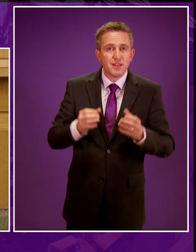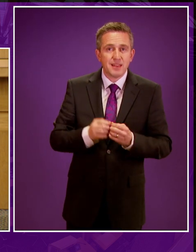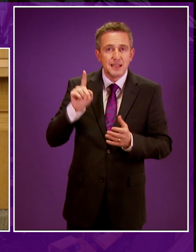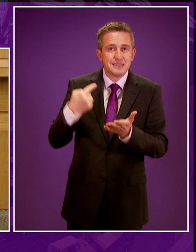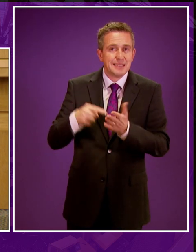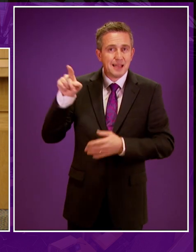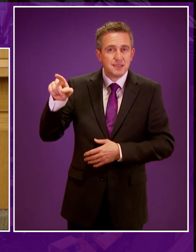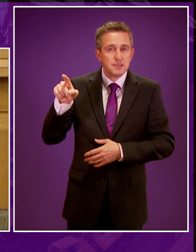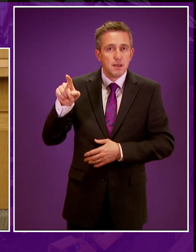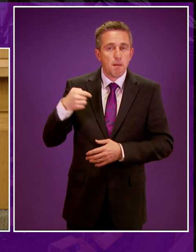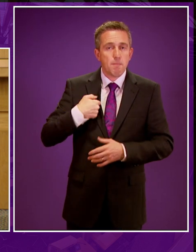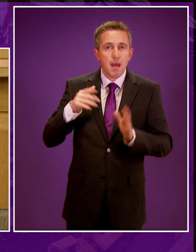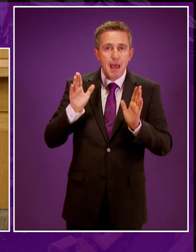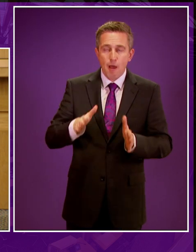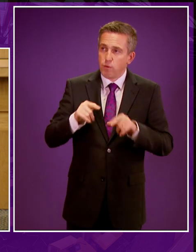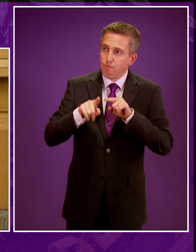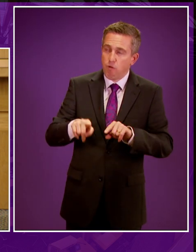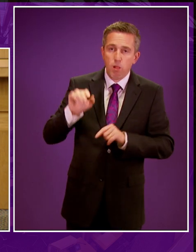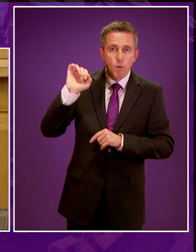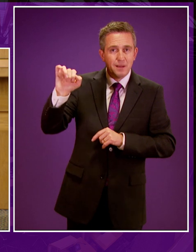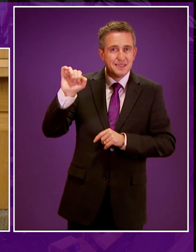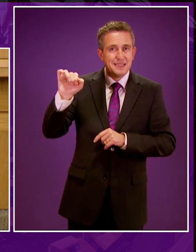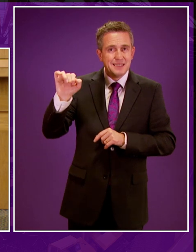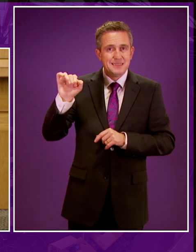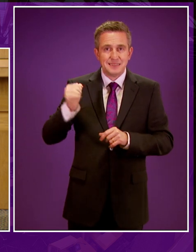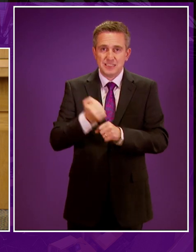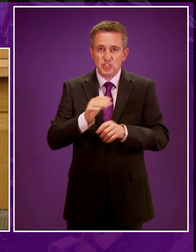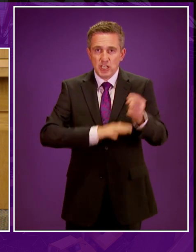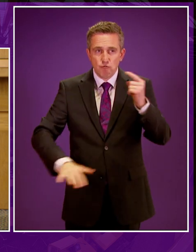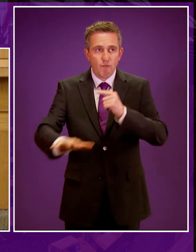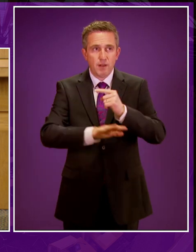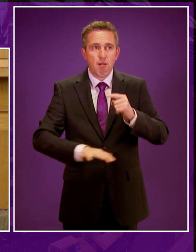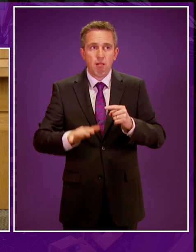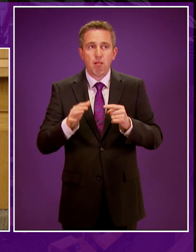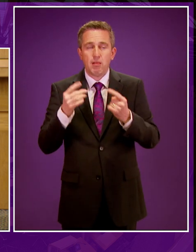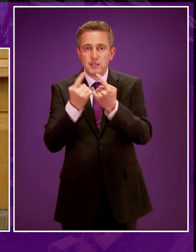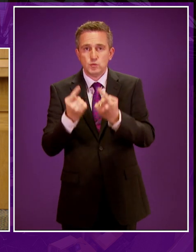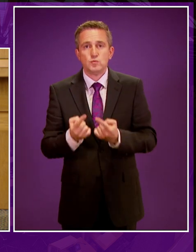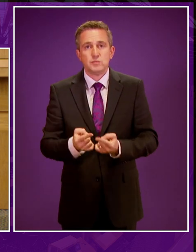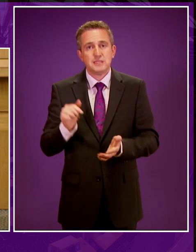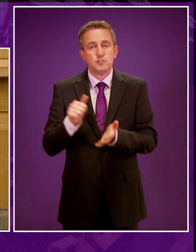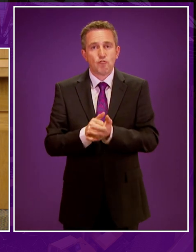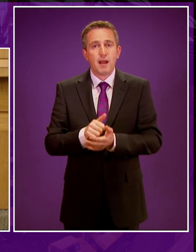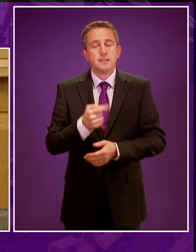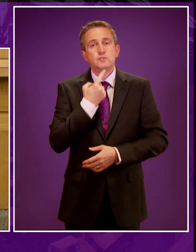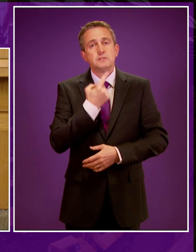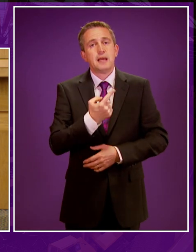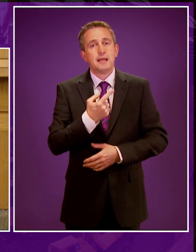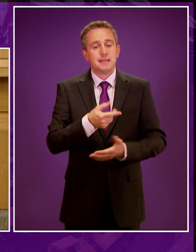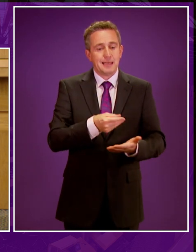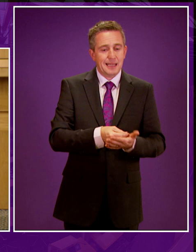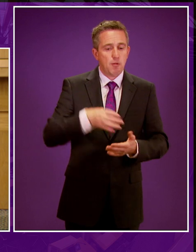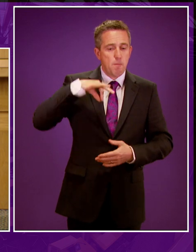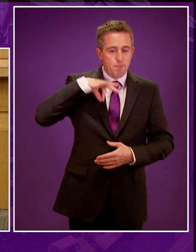I would bow to his understanding of matters geological and I think he's quite right to suggest that the economic benefits